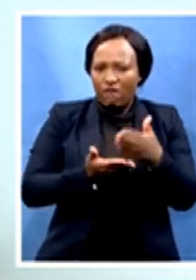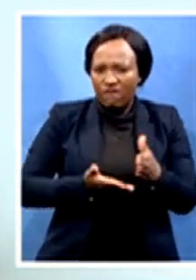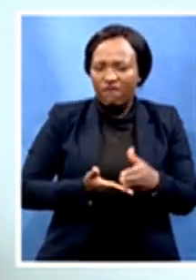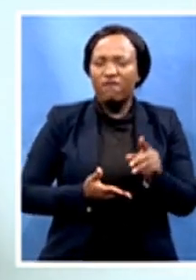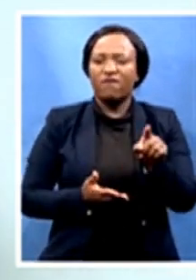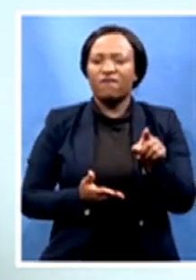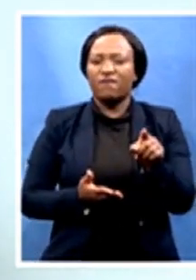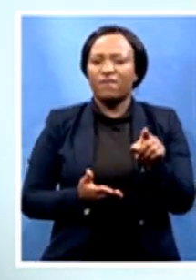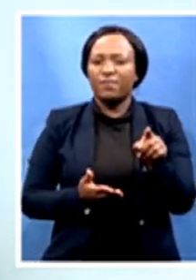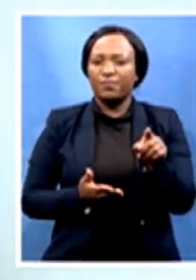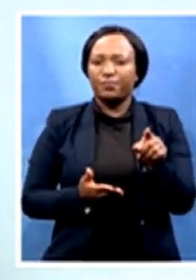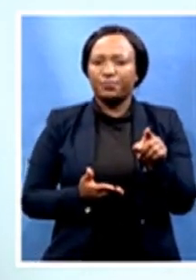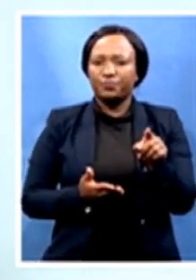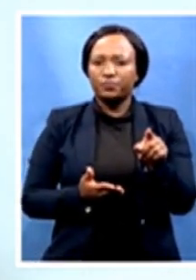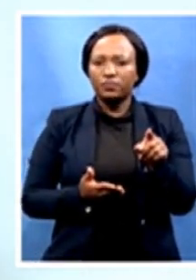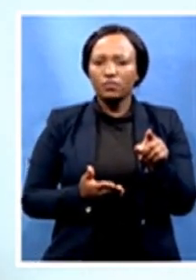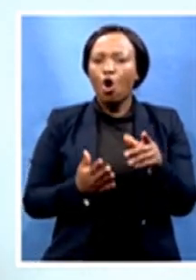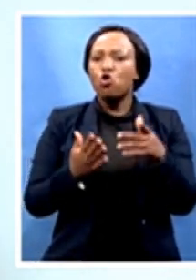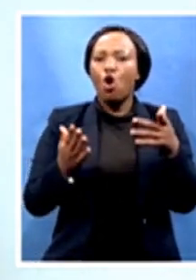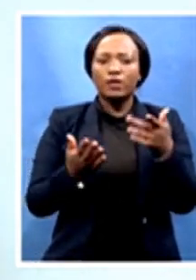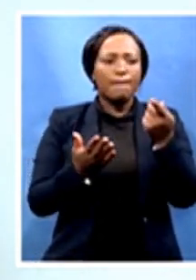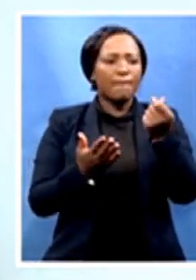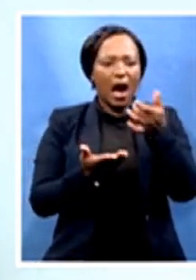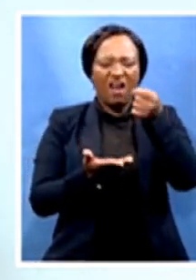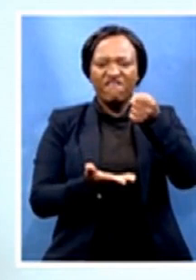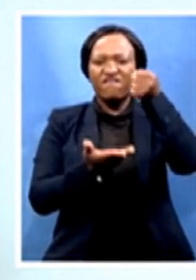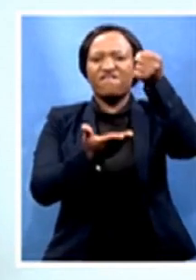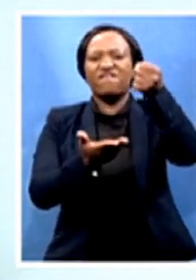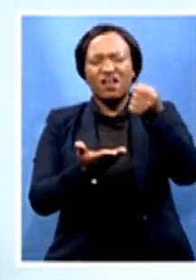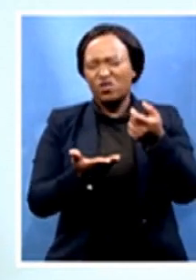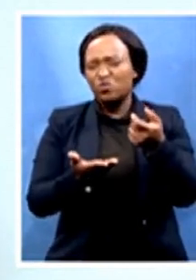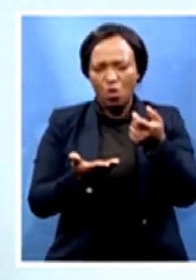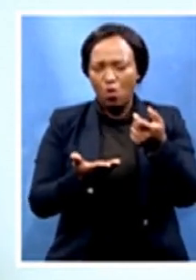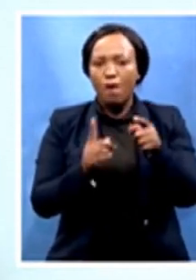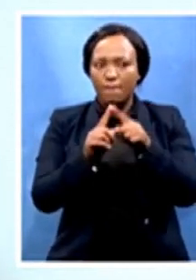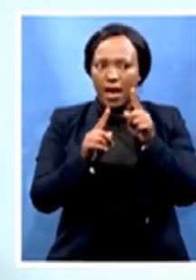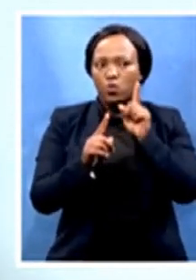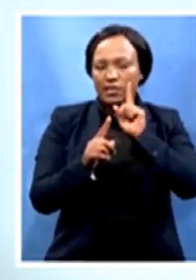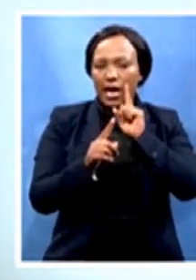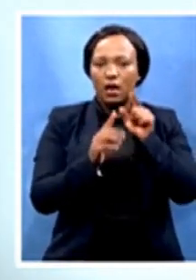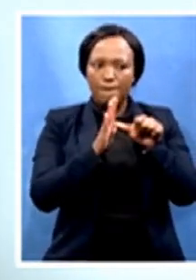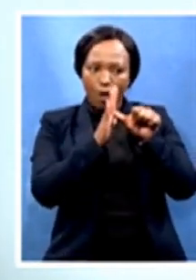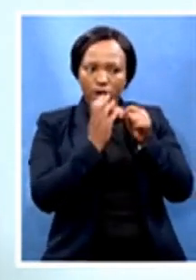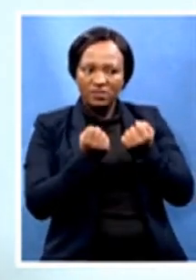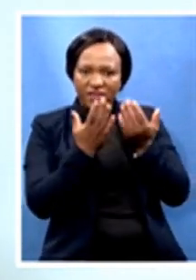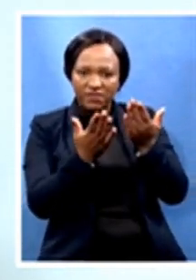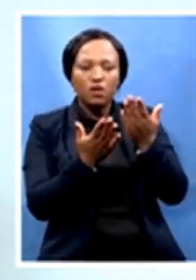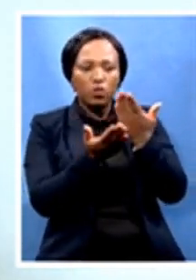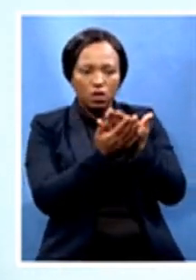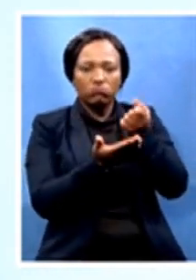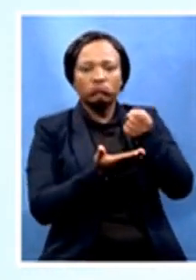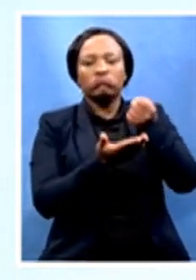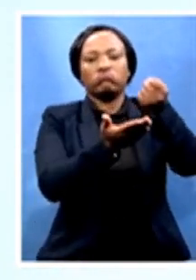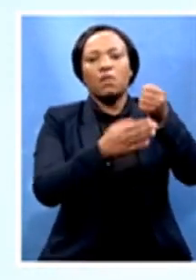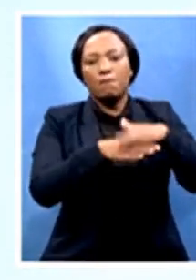a lot of money on them and put money on the core service delivery programs and projects. The